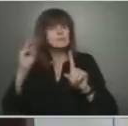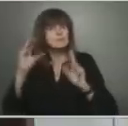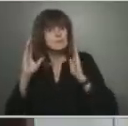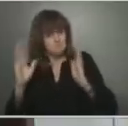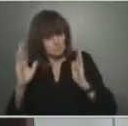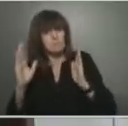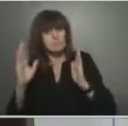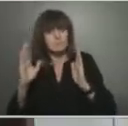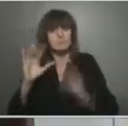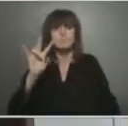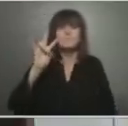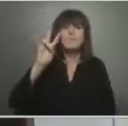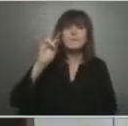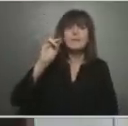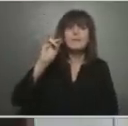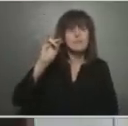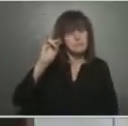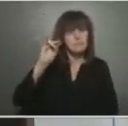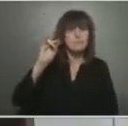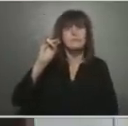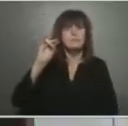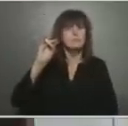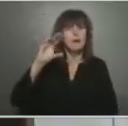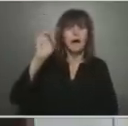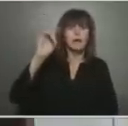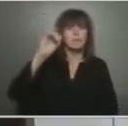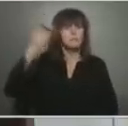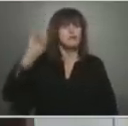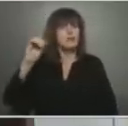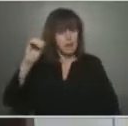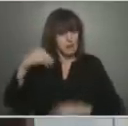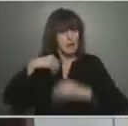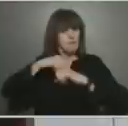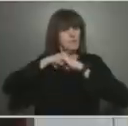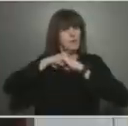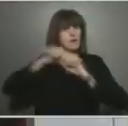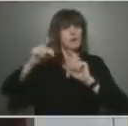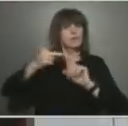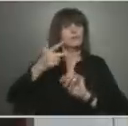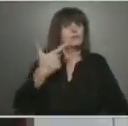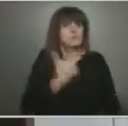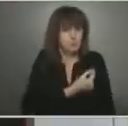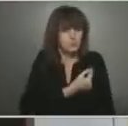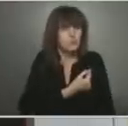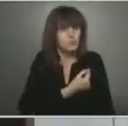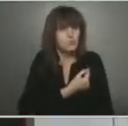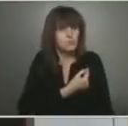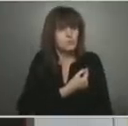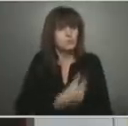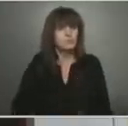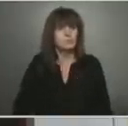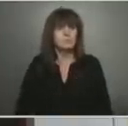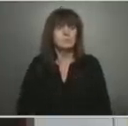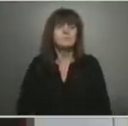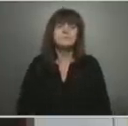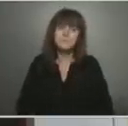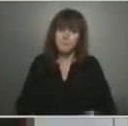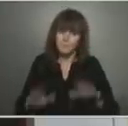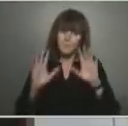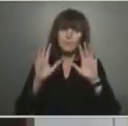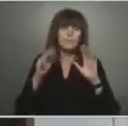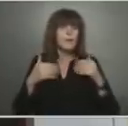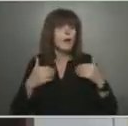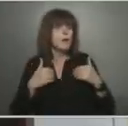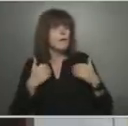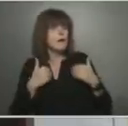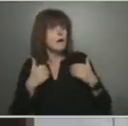are now protected with three doses. We also saw the first dose protection for our youngest eligible Ontarians increase in the last